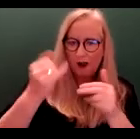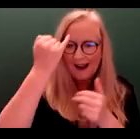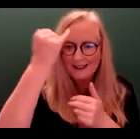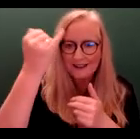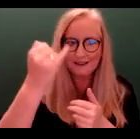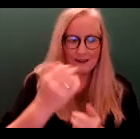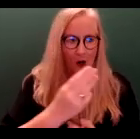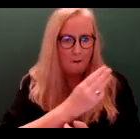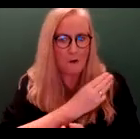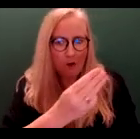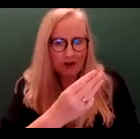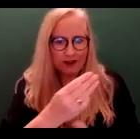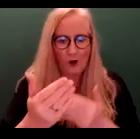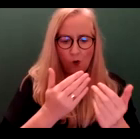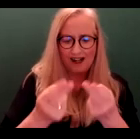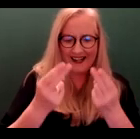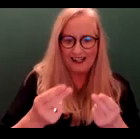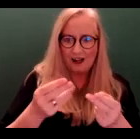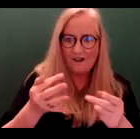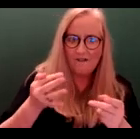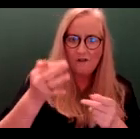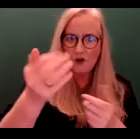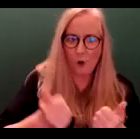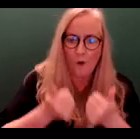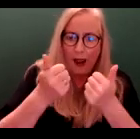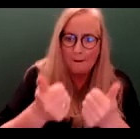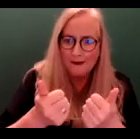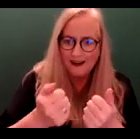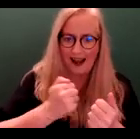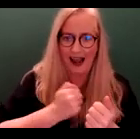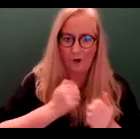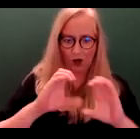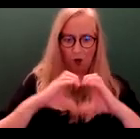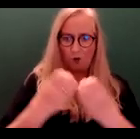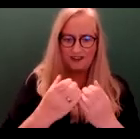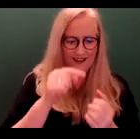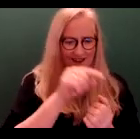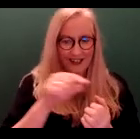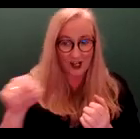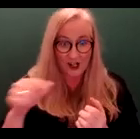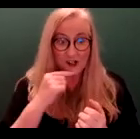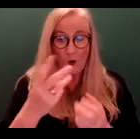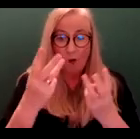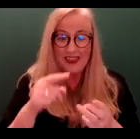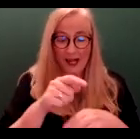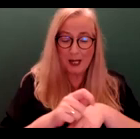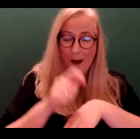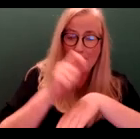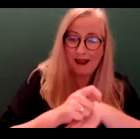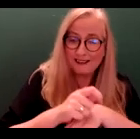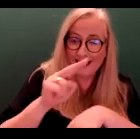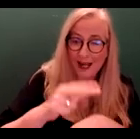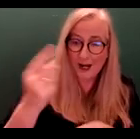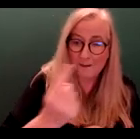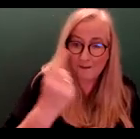proposals for what is needed for the future wellbeing of our communities. For this to be the best that it can be for this